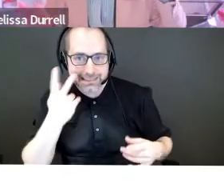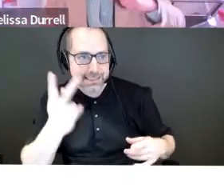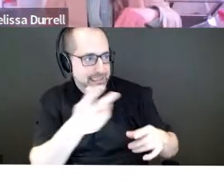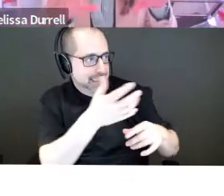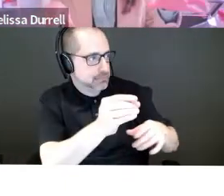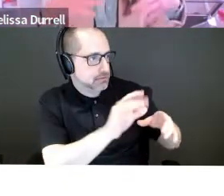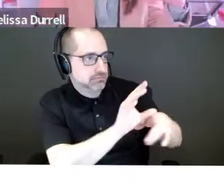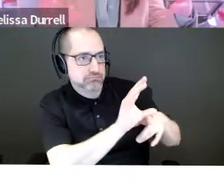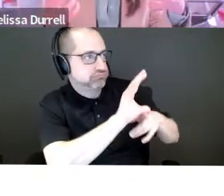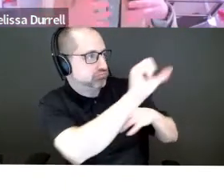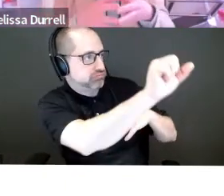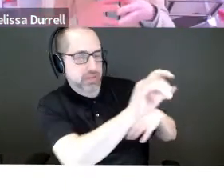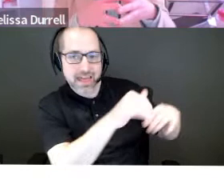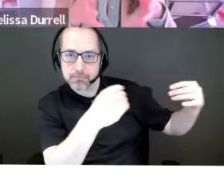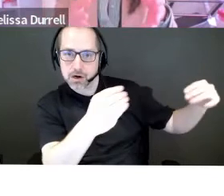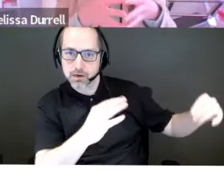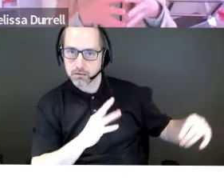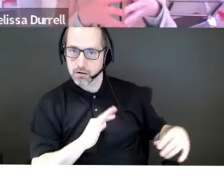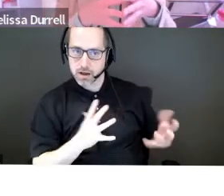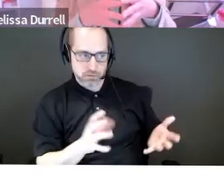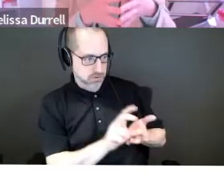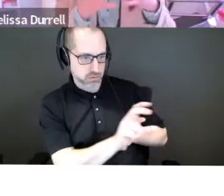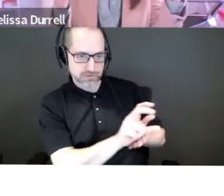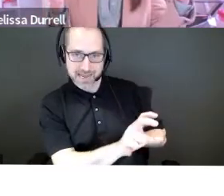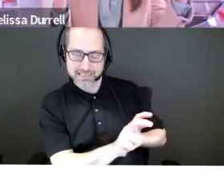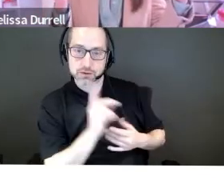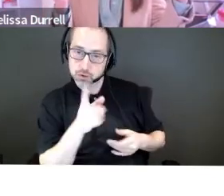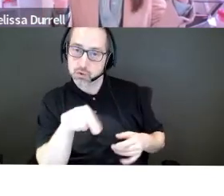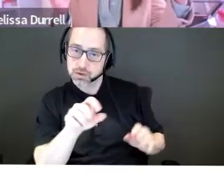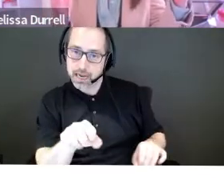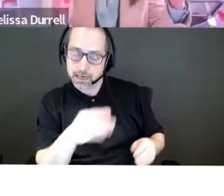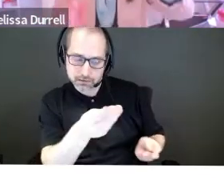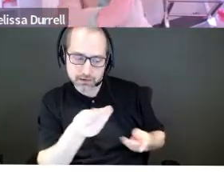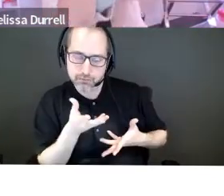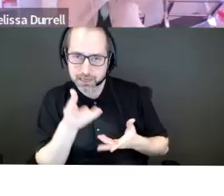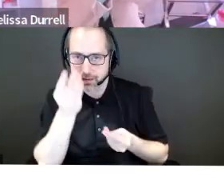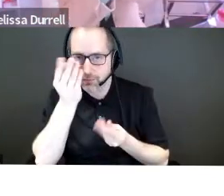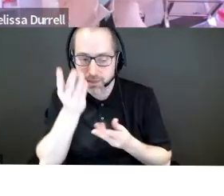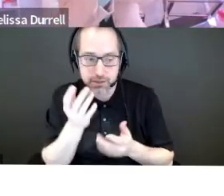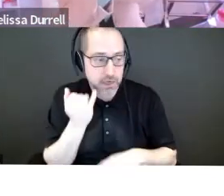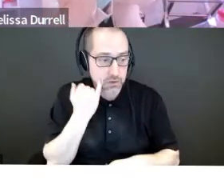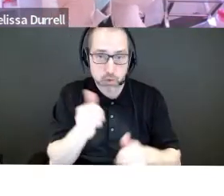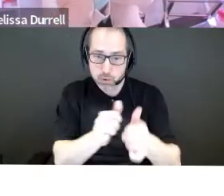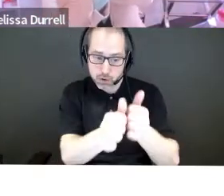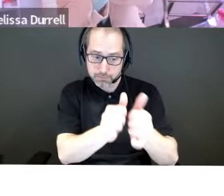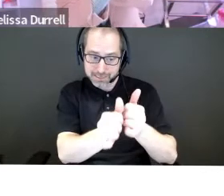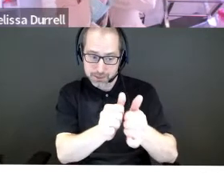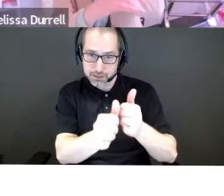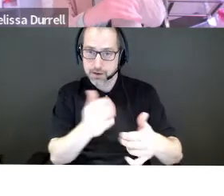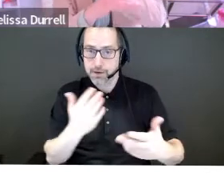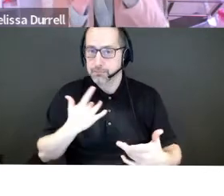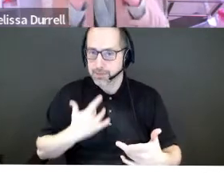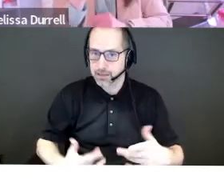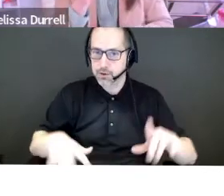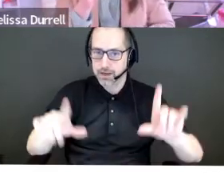I mean, we'll Google after, but you know, give me some of this information. Now, typically on a competition slide, you've kind of got that XY axis.